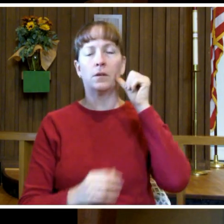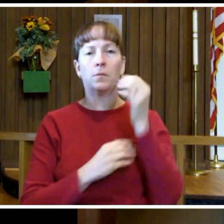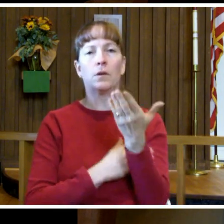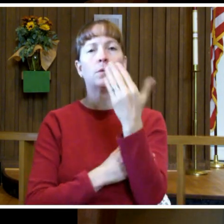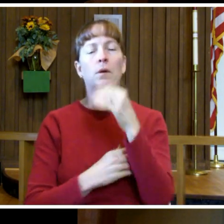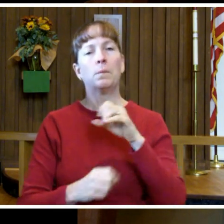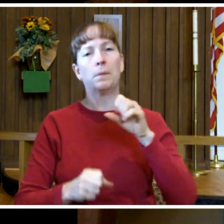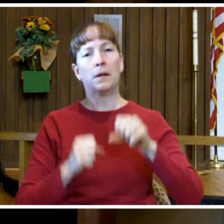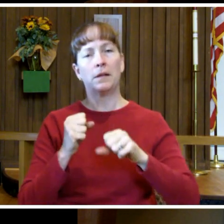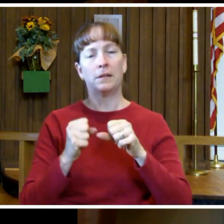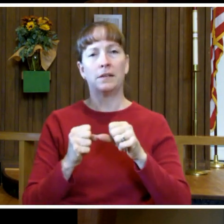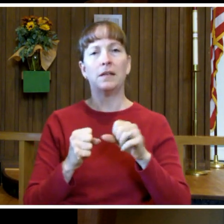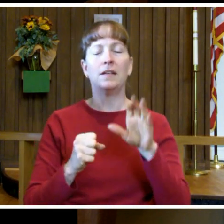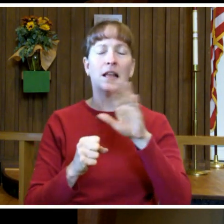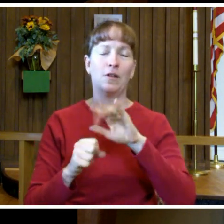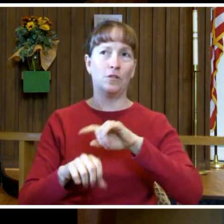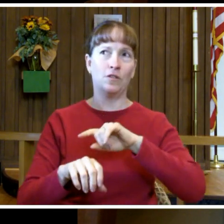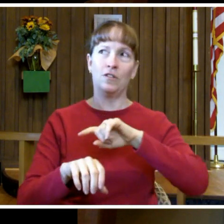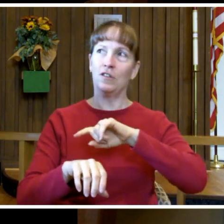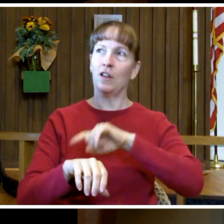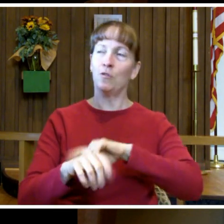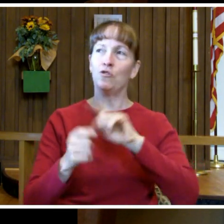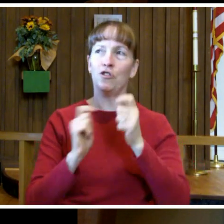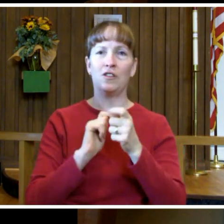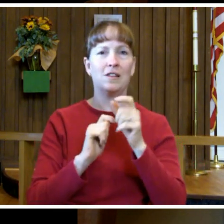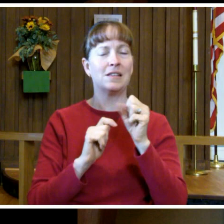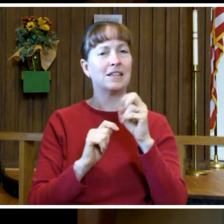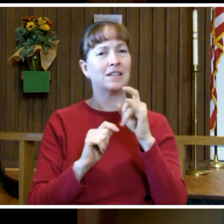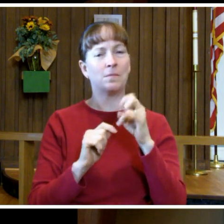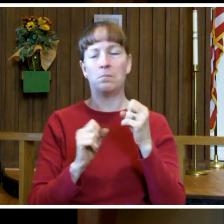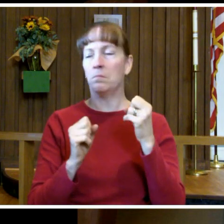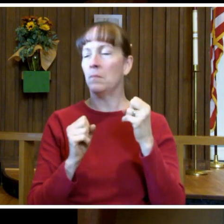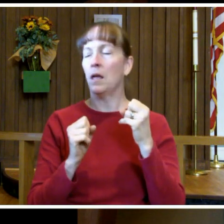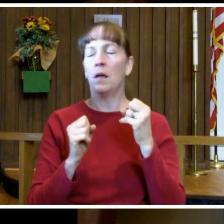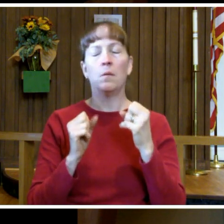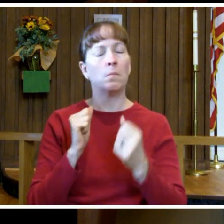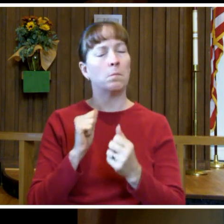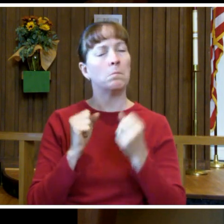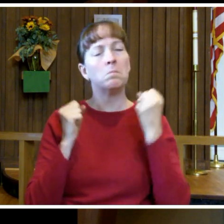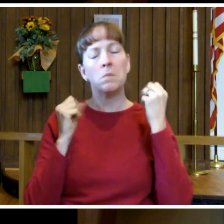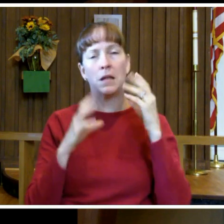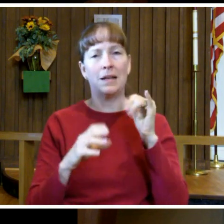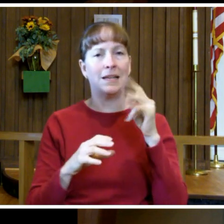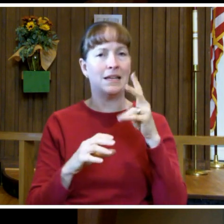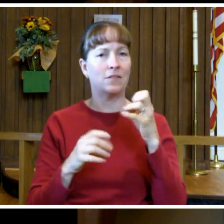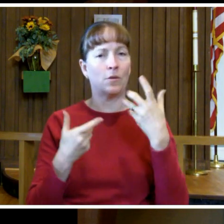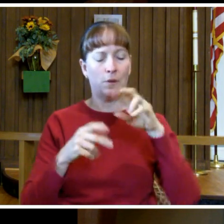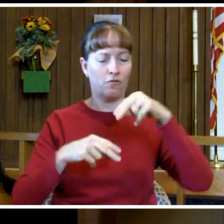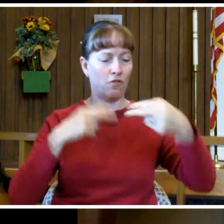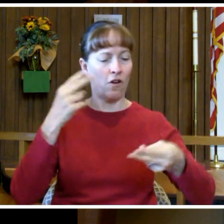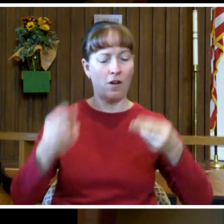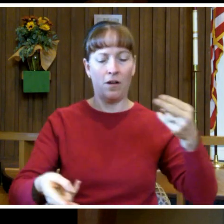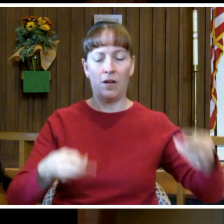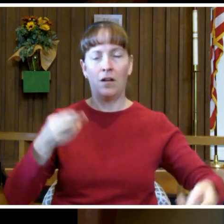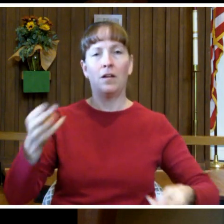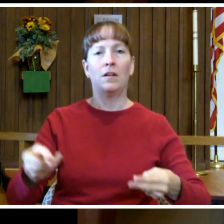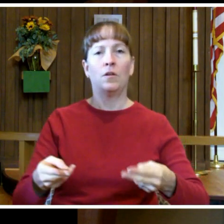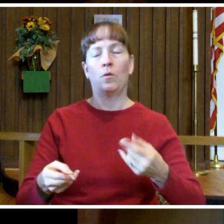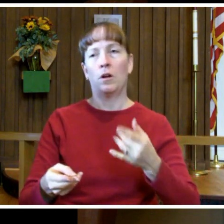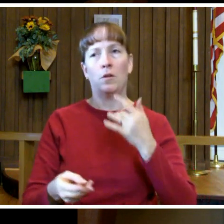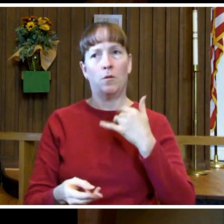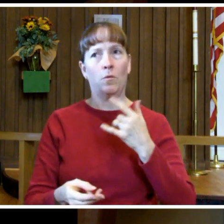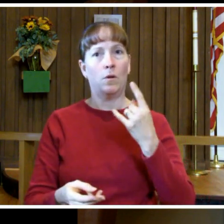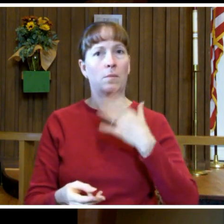getting to the change of seasons. Lots of the leaves were already down off the trees. And one of my least